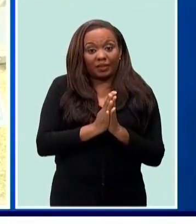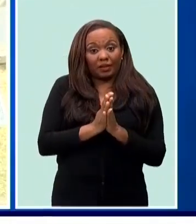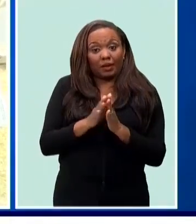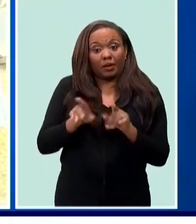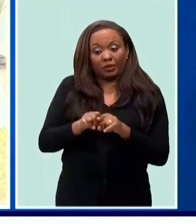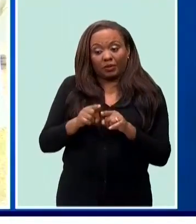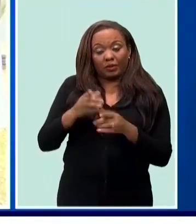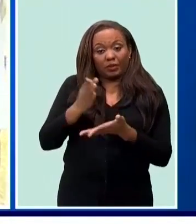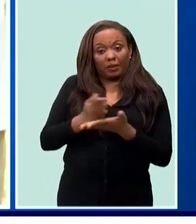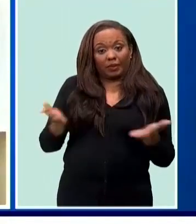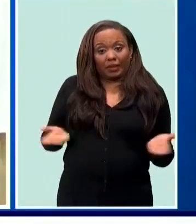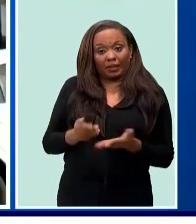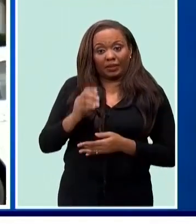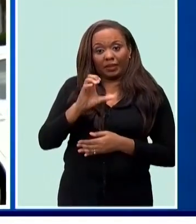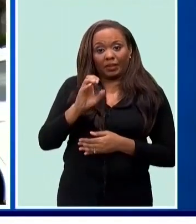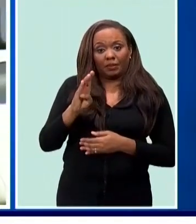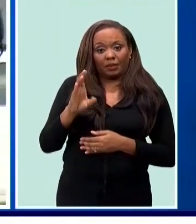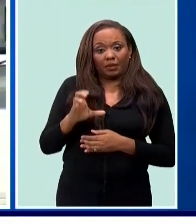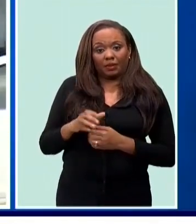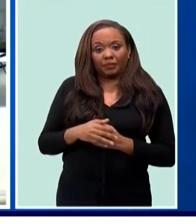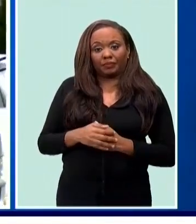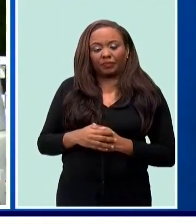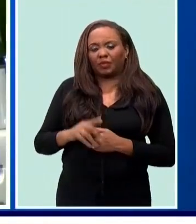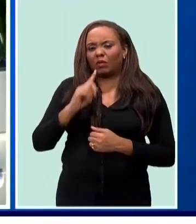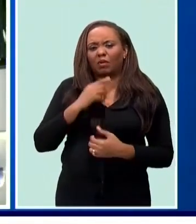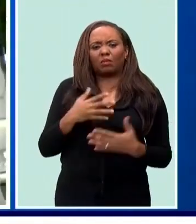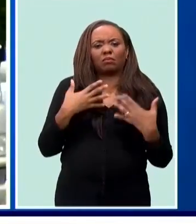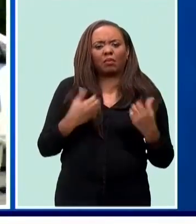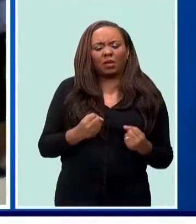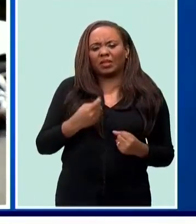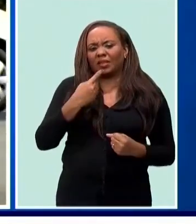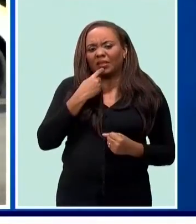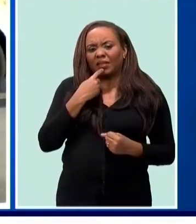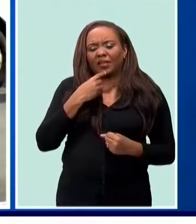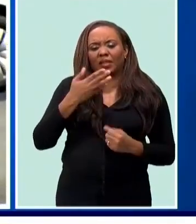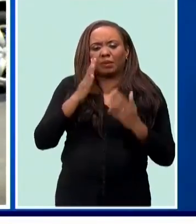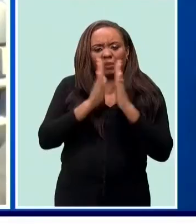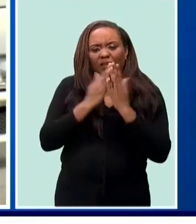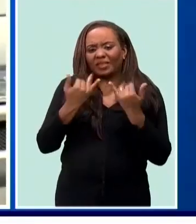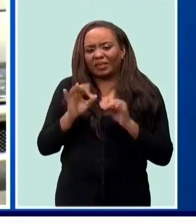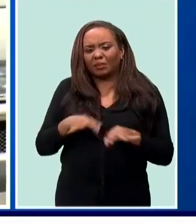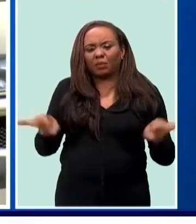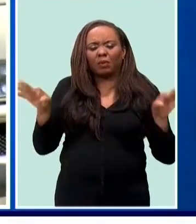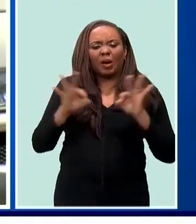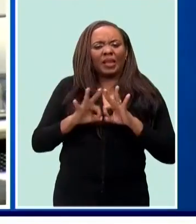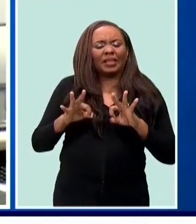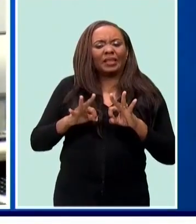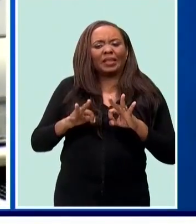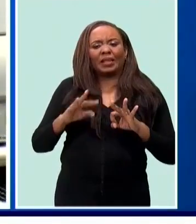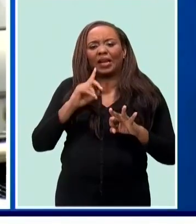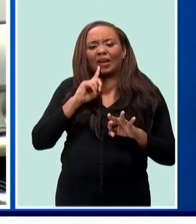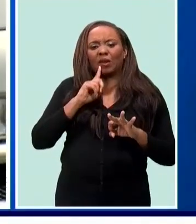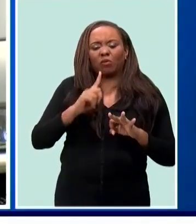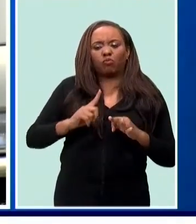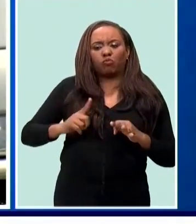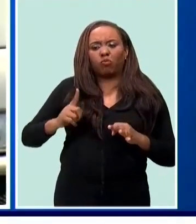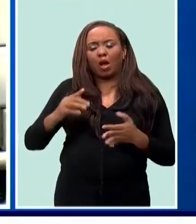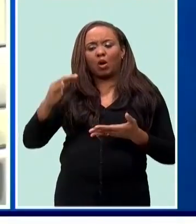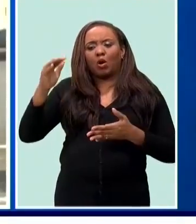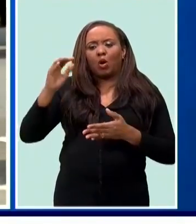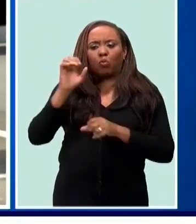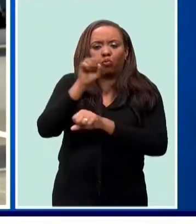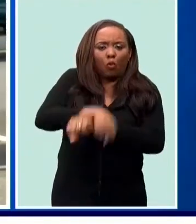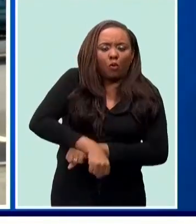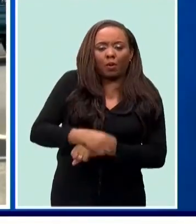Pastor Courtney Selman stressed prayer is powerful and notes it continues to combat many of the evil forces and crime on the island.